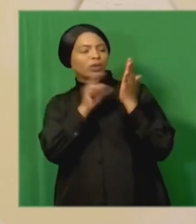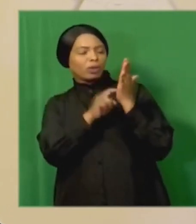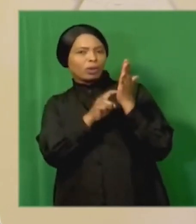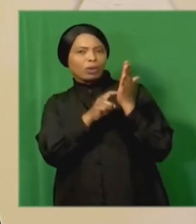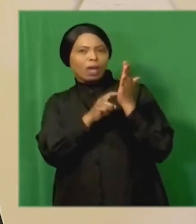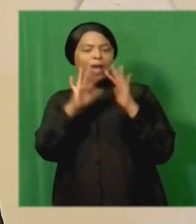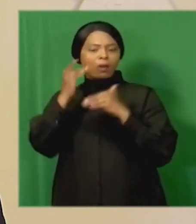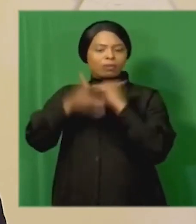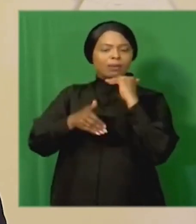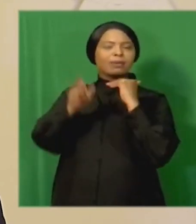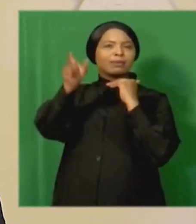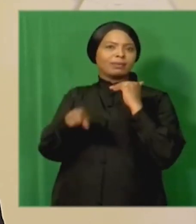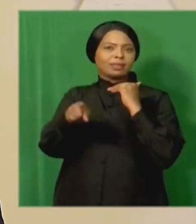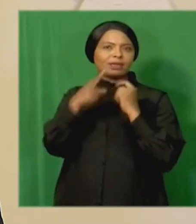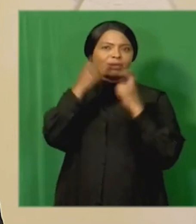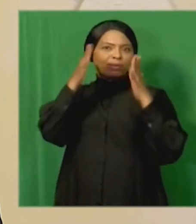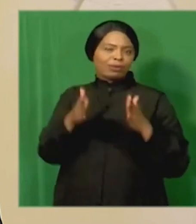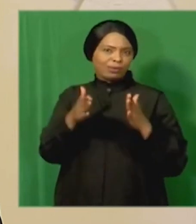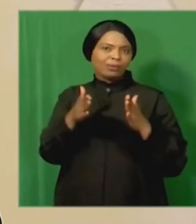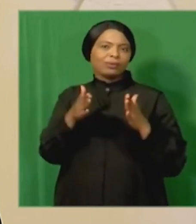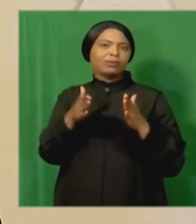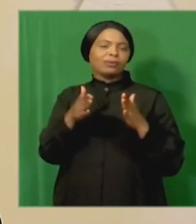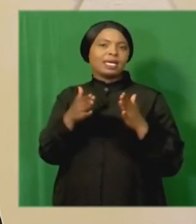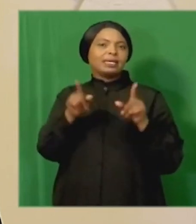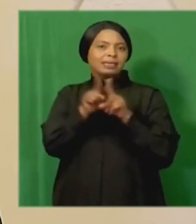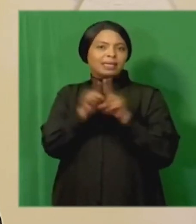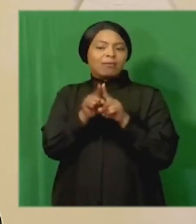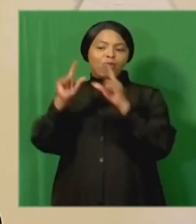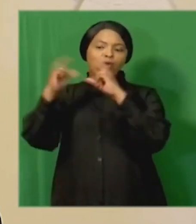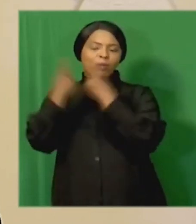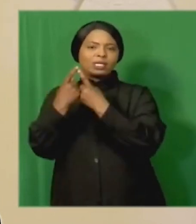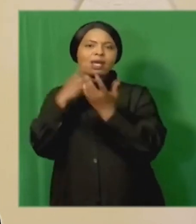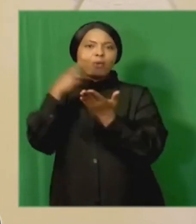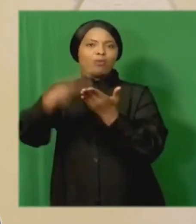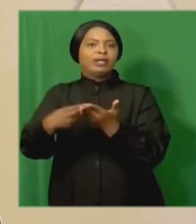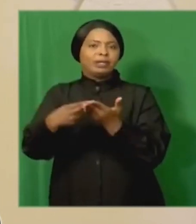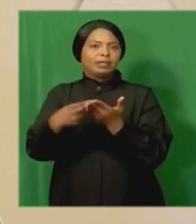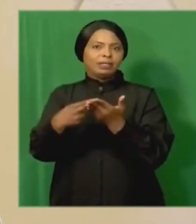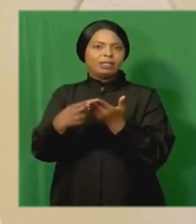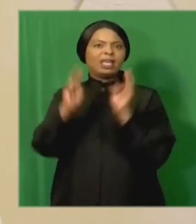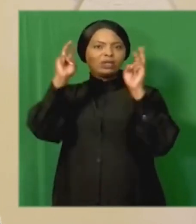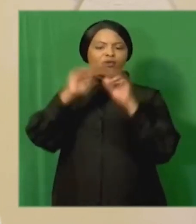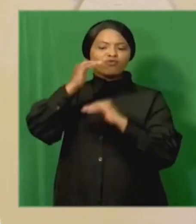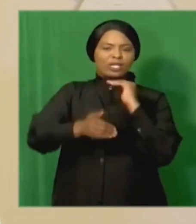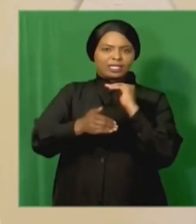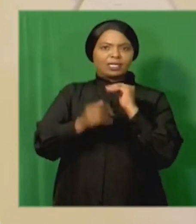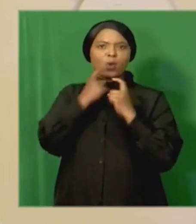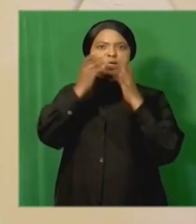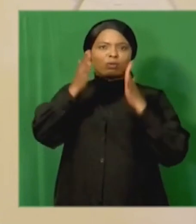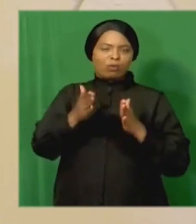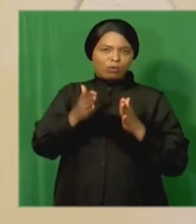and witness protection act to give effect to the commission's recommendations on the protection of